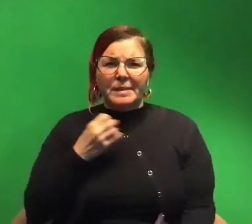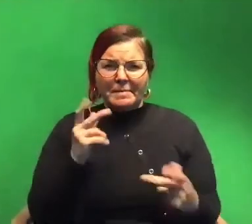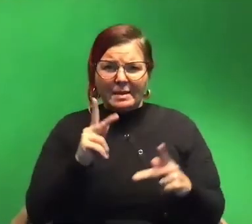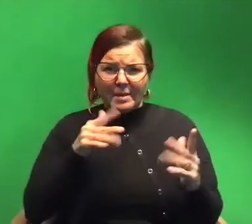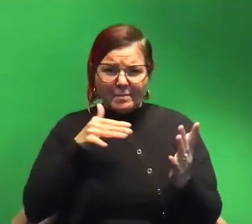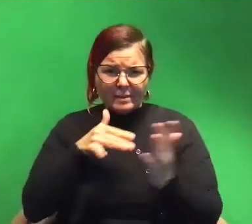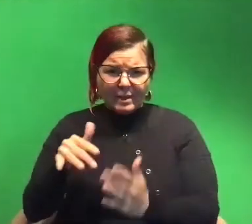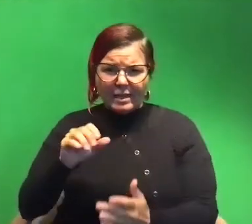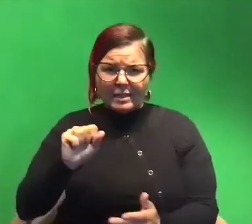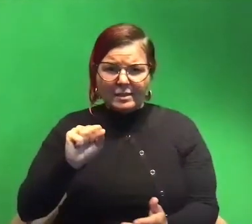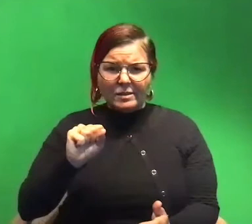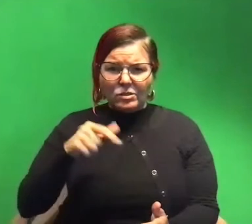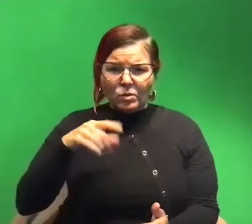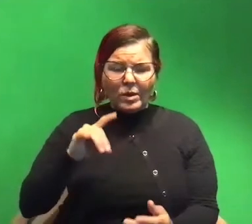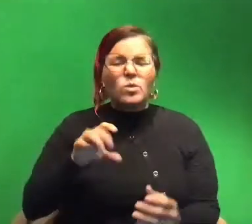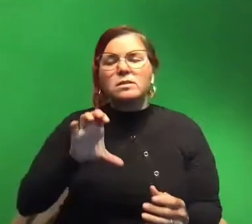cephalopods in general